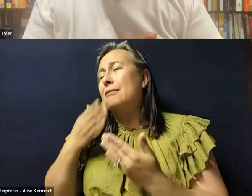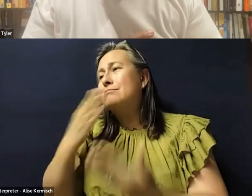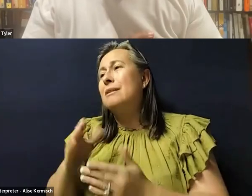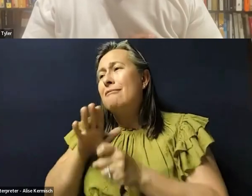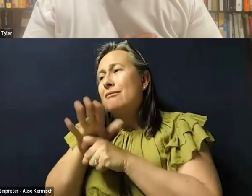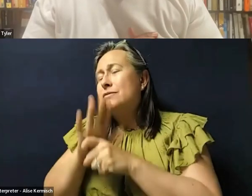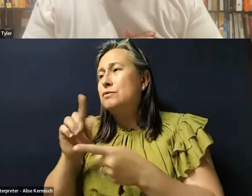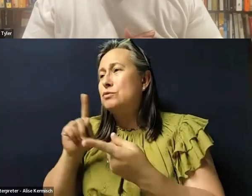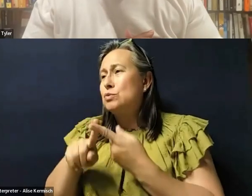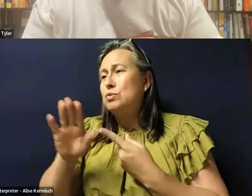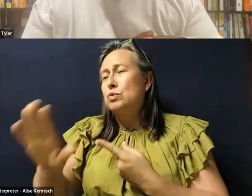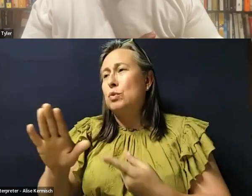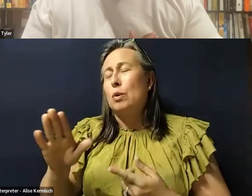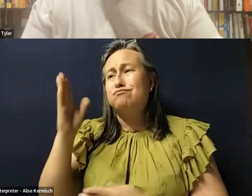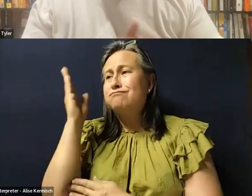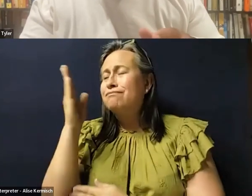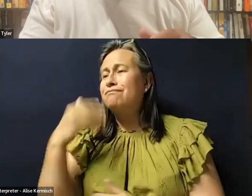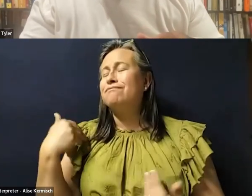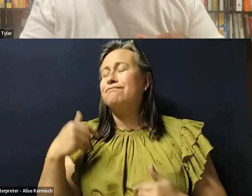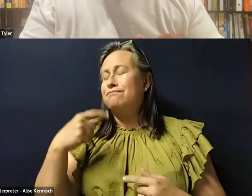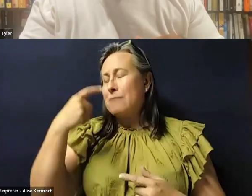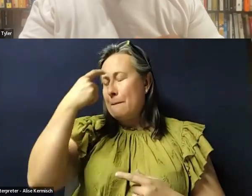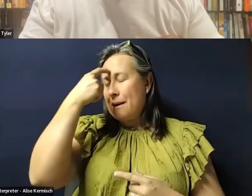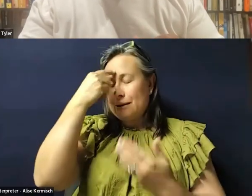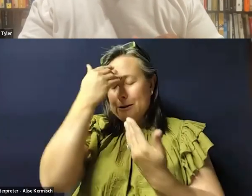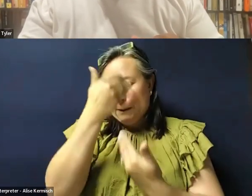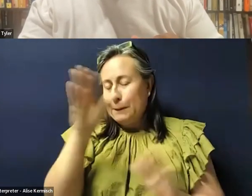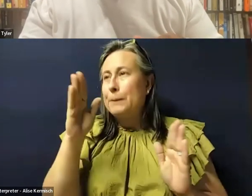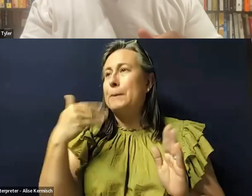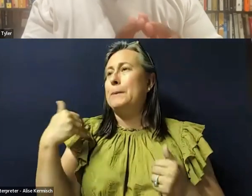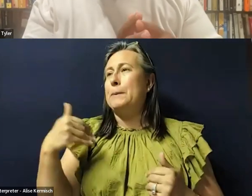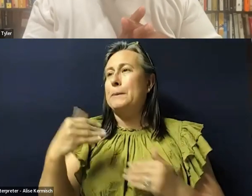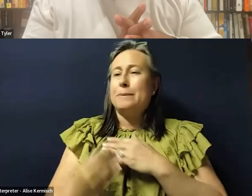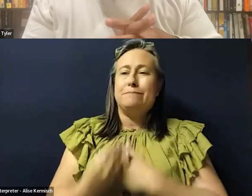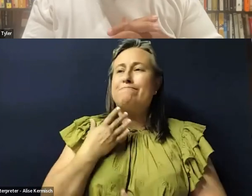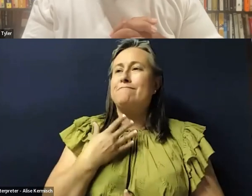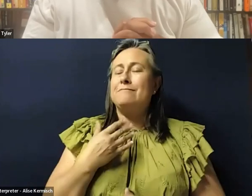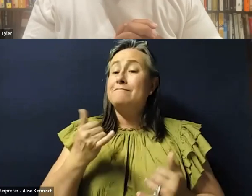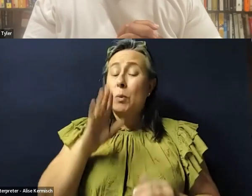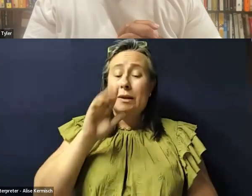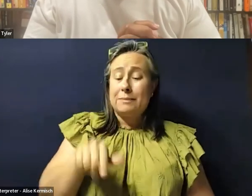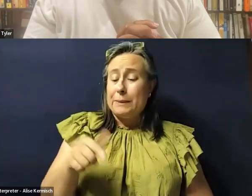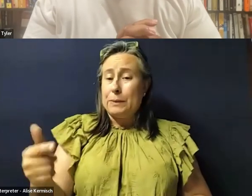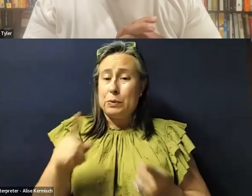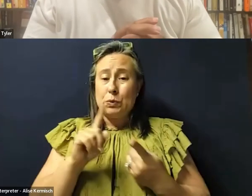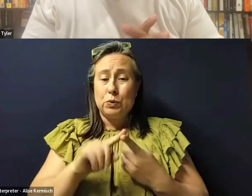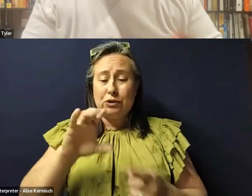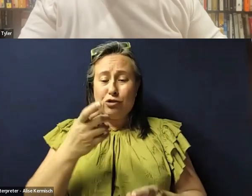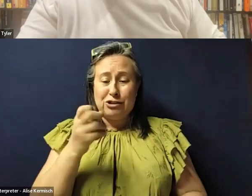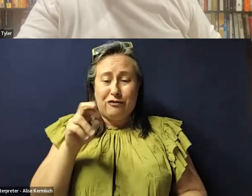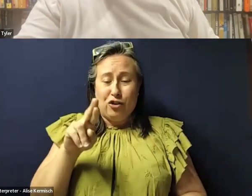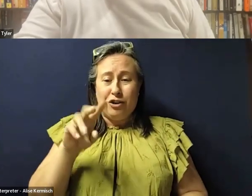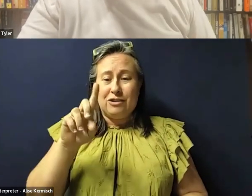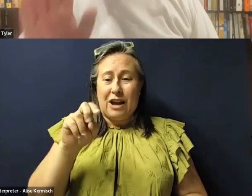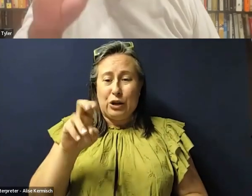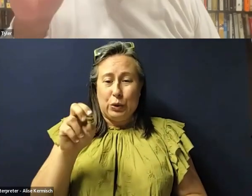and it, it was really so mind-opening. Um, and I, and I'll turn it over to our historian Christopher Donahue. Thank you again,